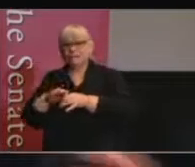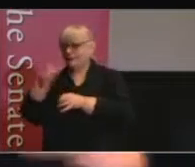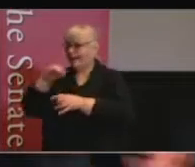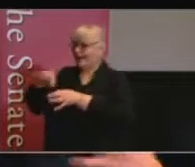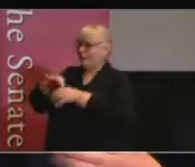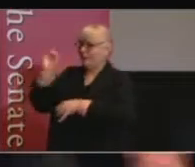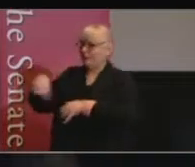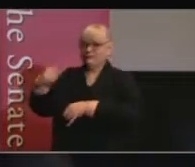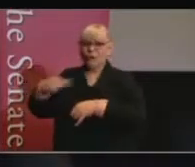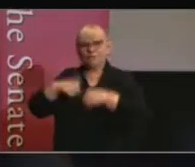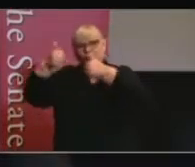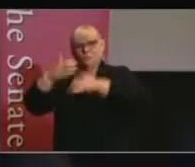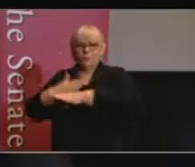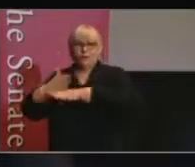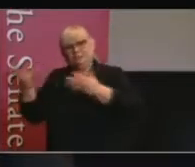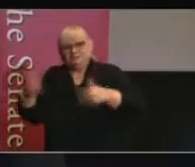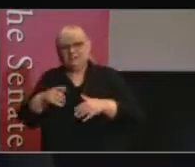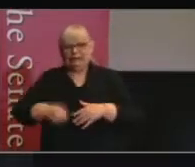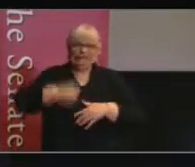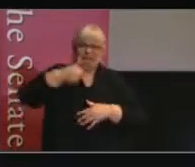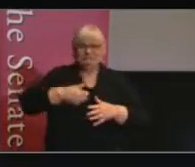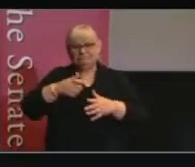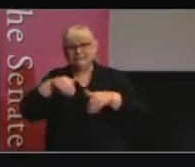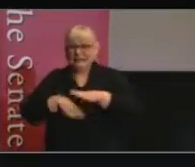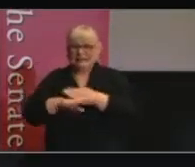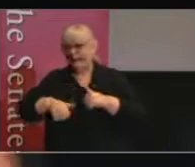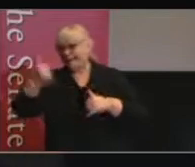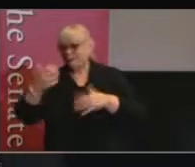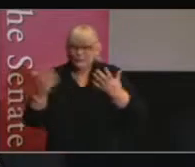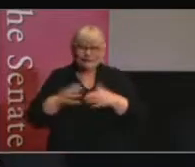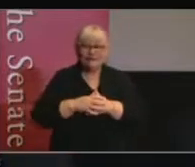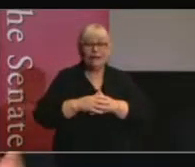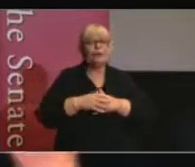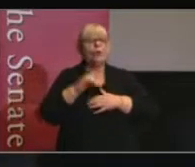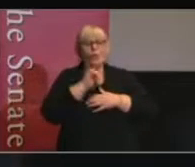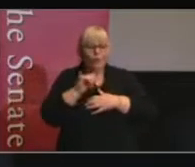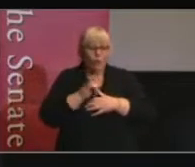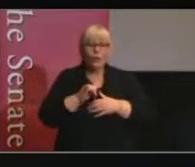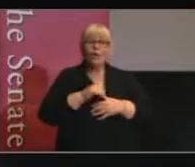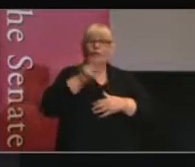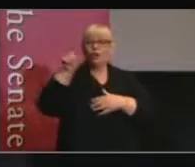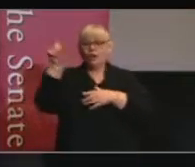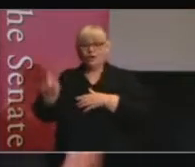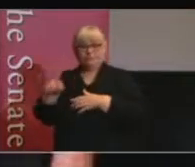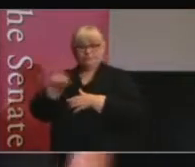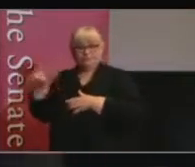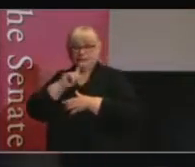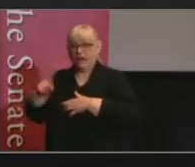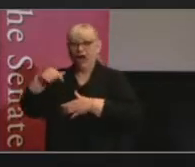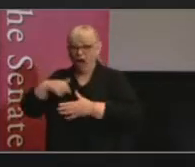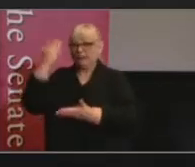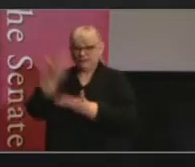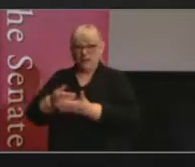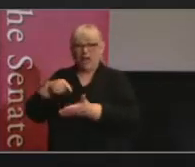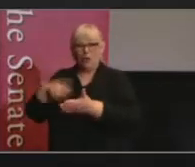This is the kind of thing we're all familiar with. Or sometimes we look at it in reverse. The citizen or the community says, I demand